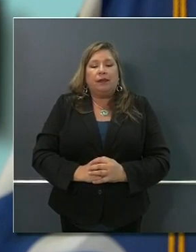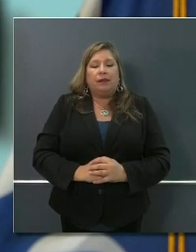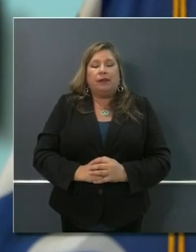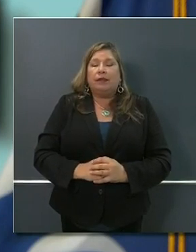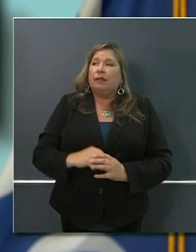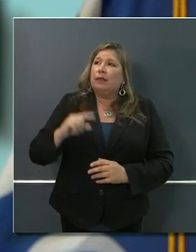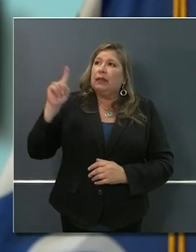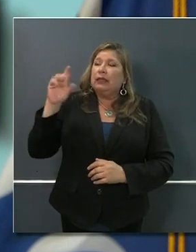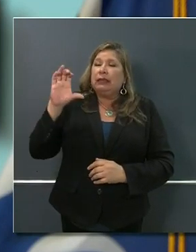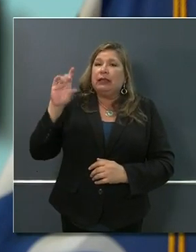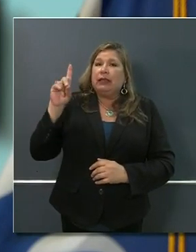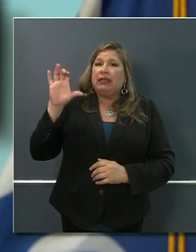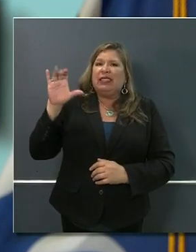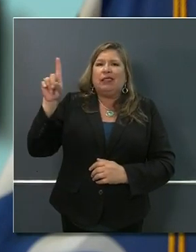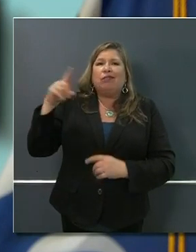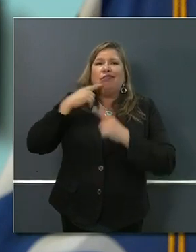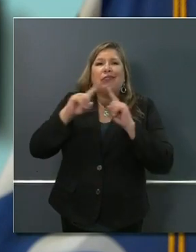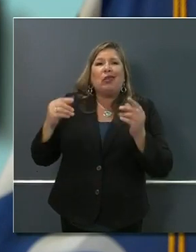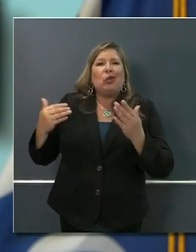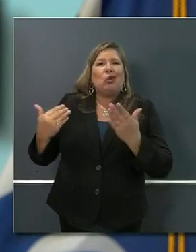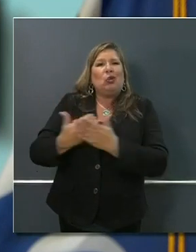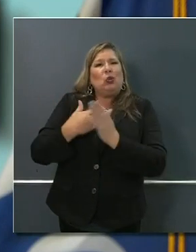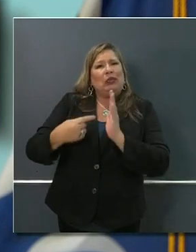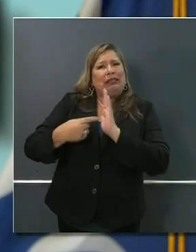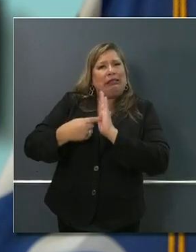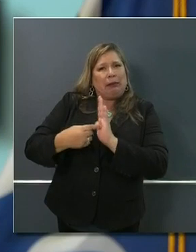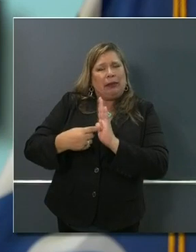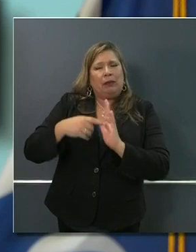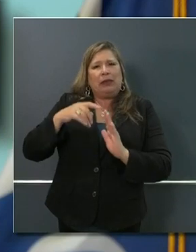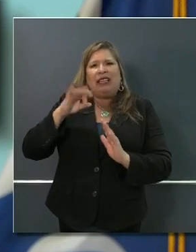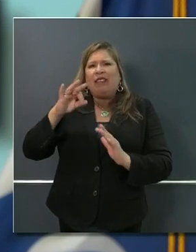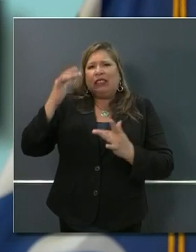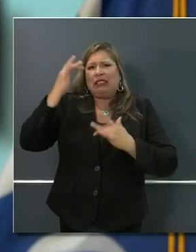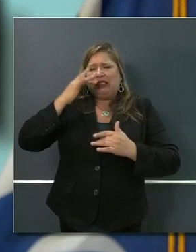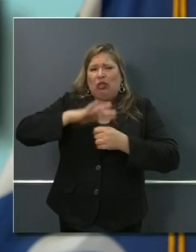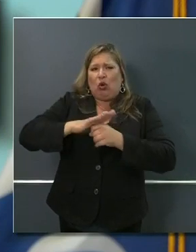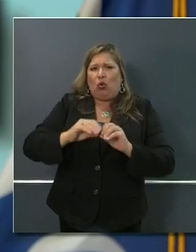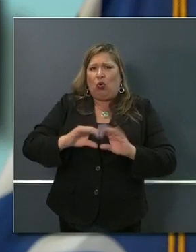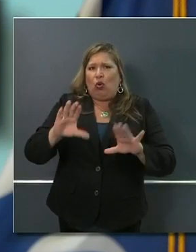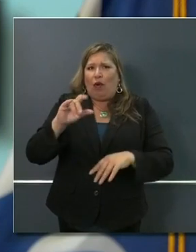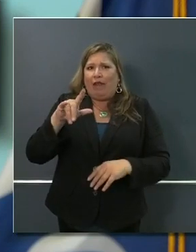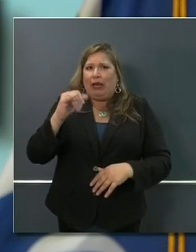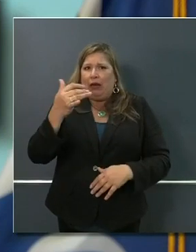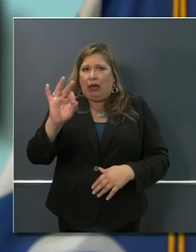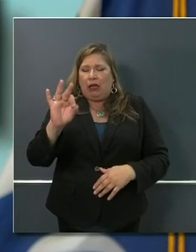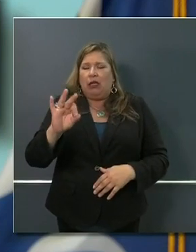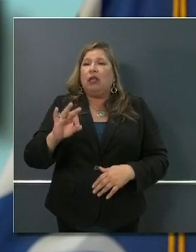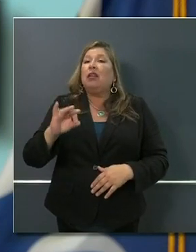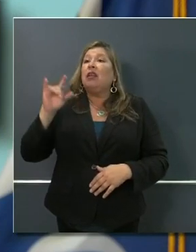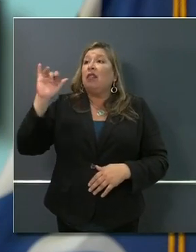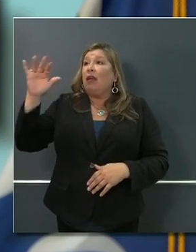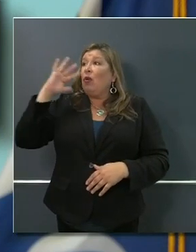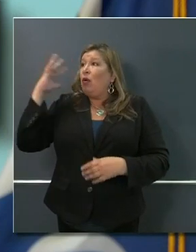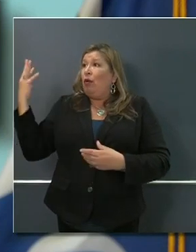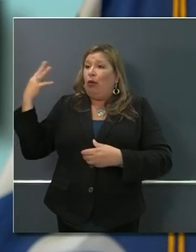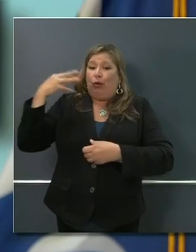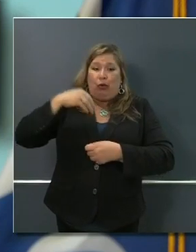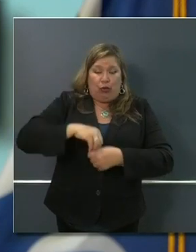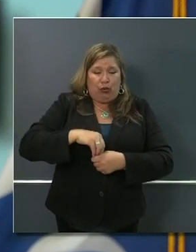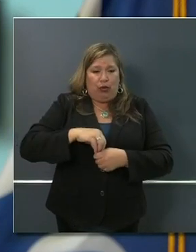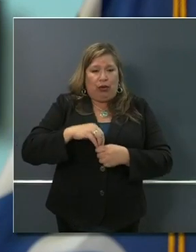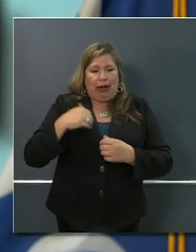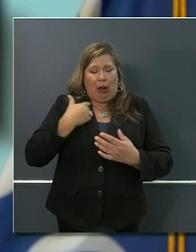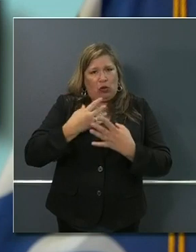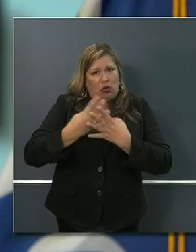-19. Are those going to be implemented into the screeners for testing in California, and how quickly will that be adopted,